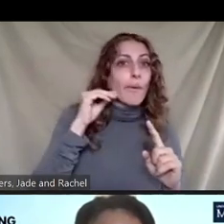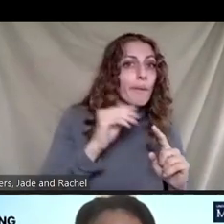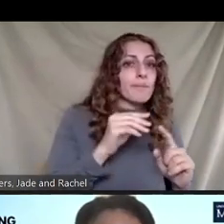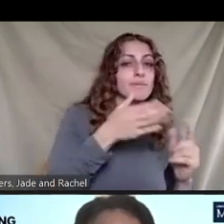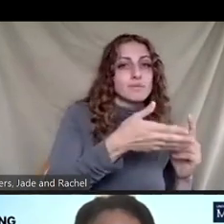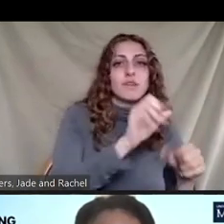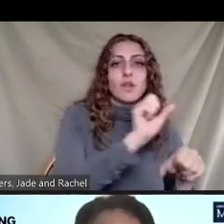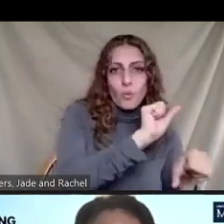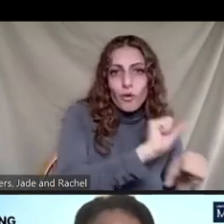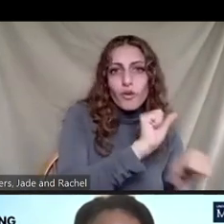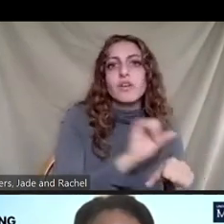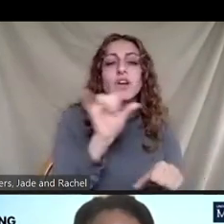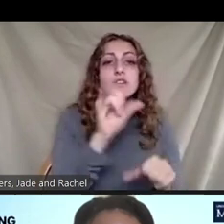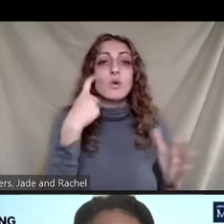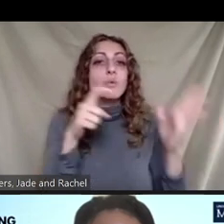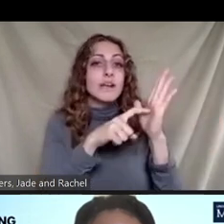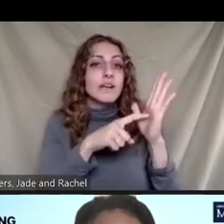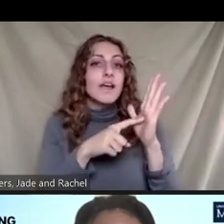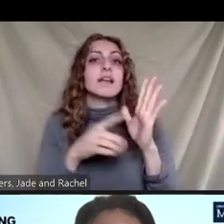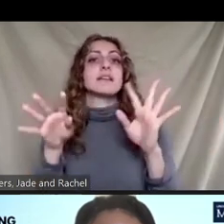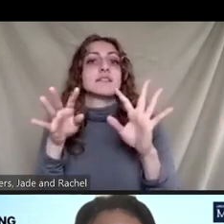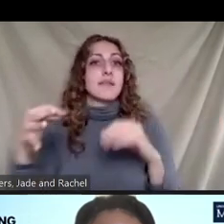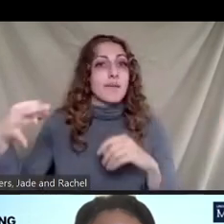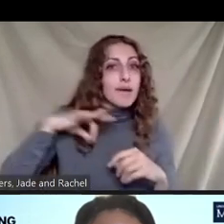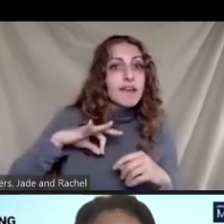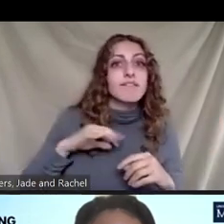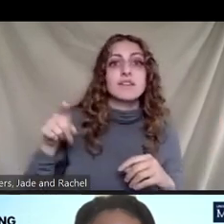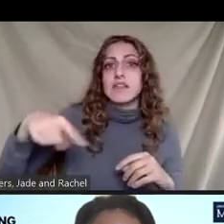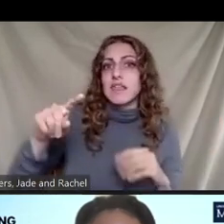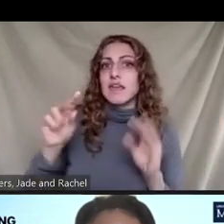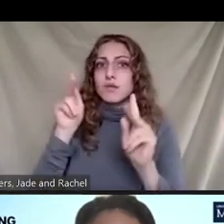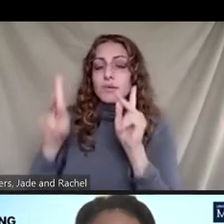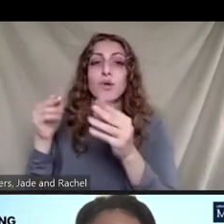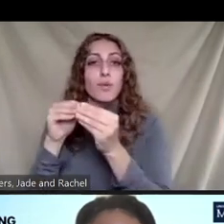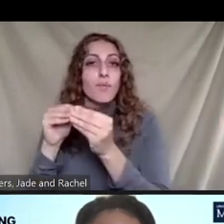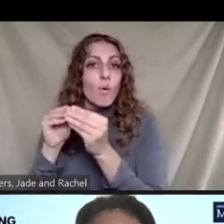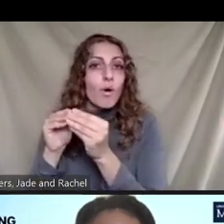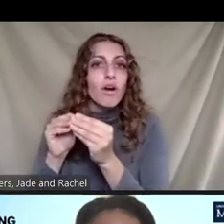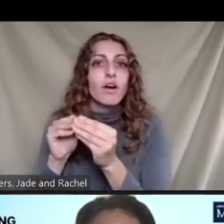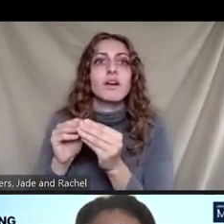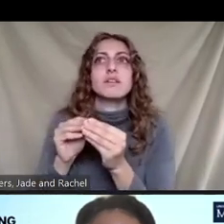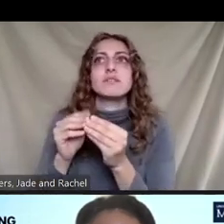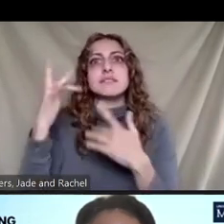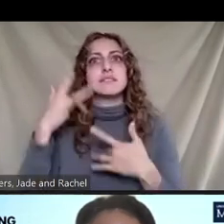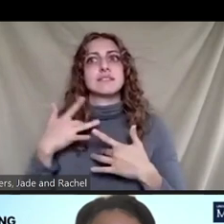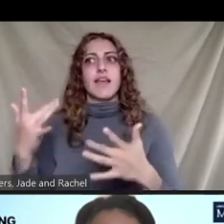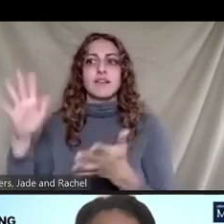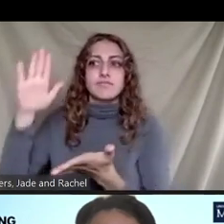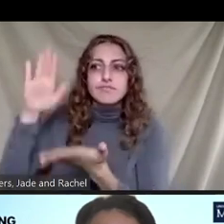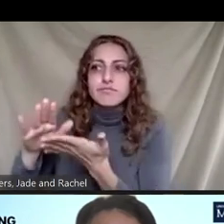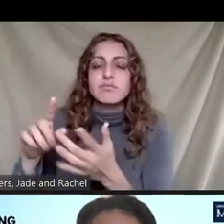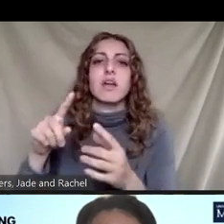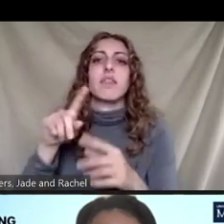the benefits that some people might be more reductionist in their research versus people who are more broad and thinking in systems.